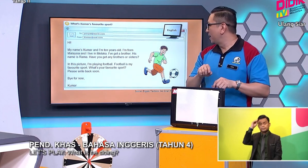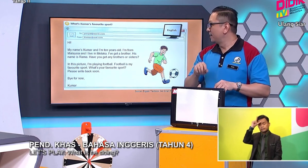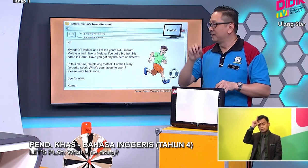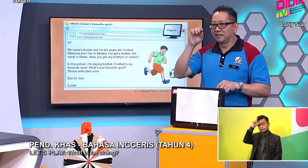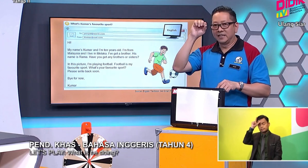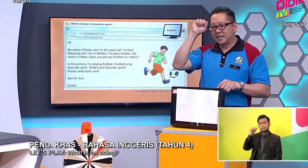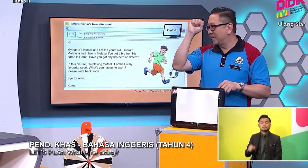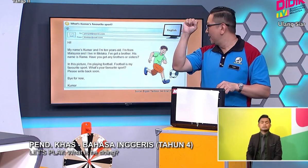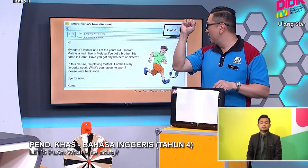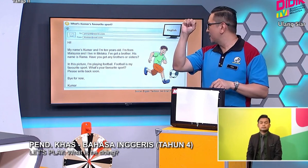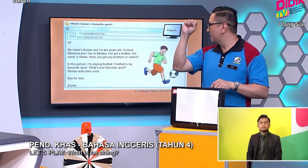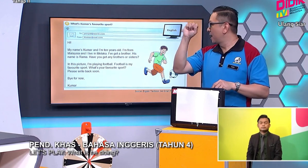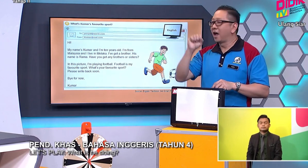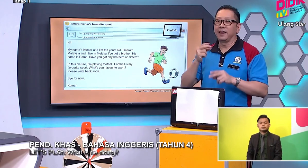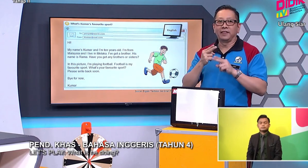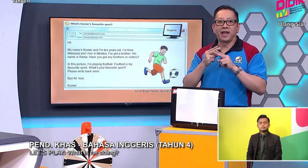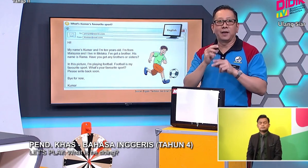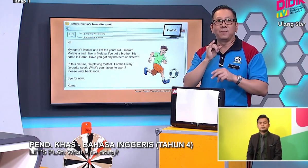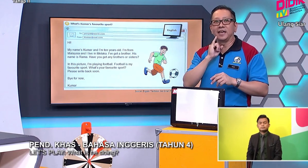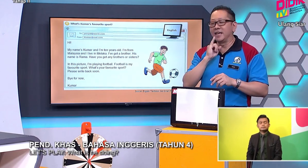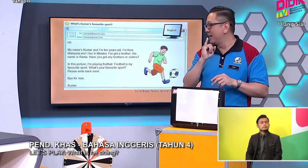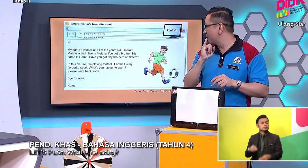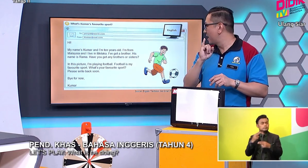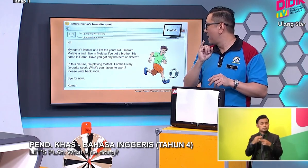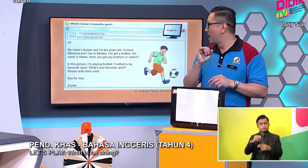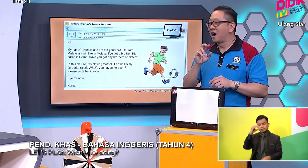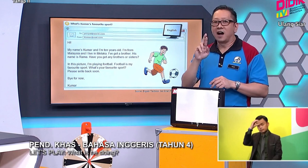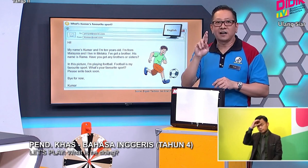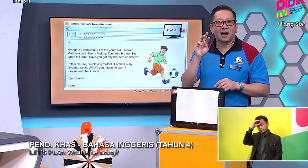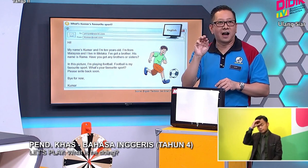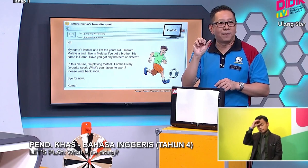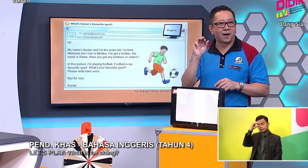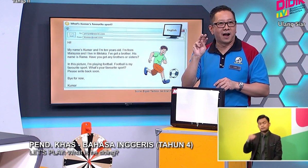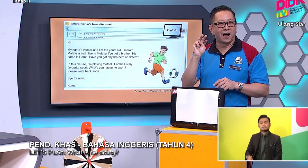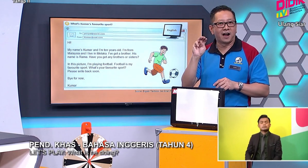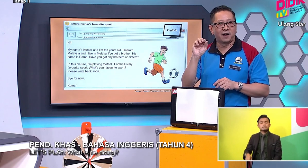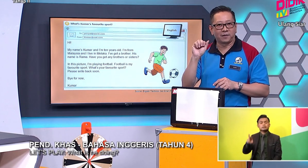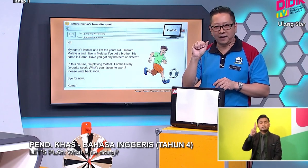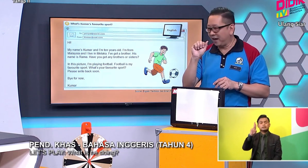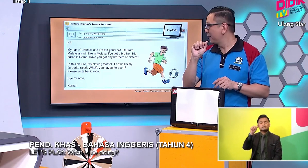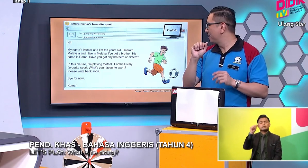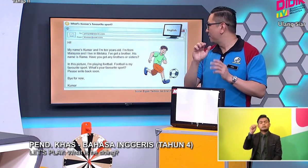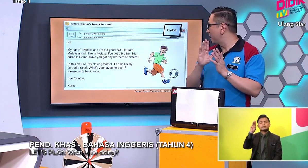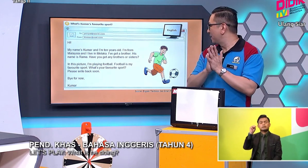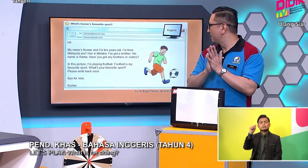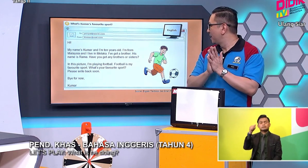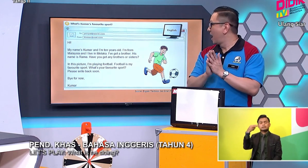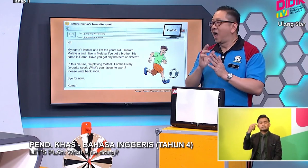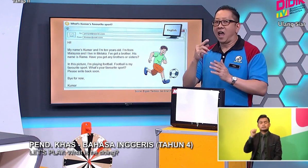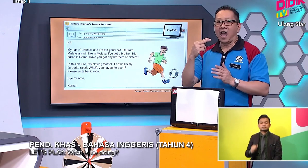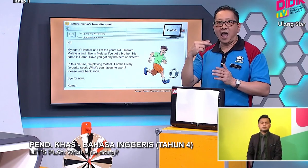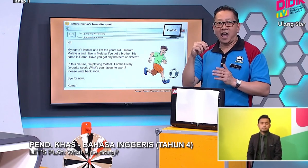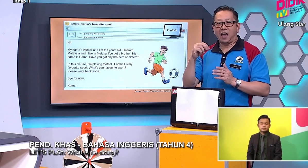Brother His Name Is Rama Okay Right